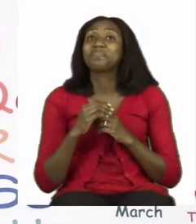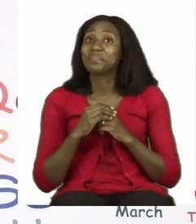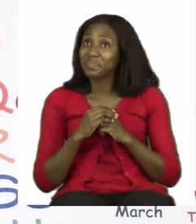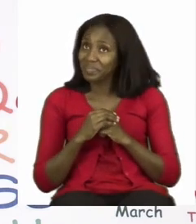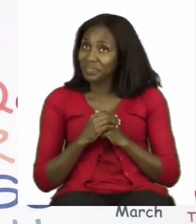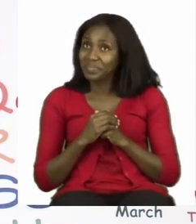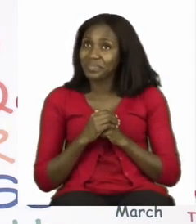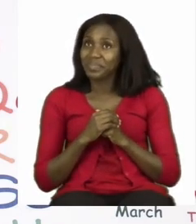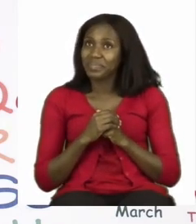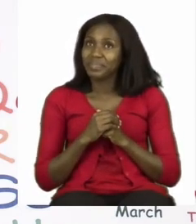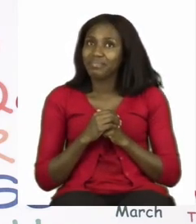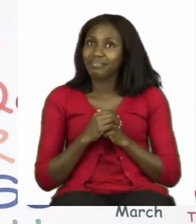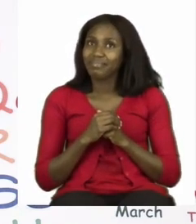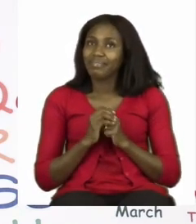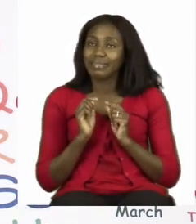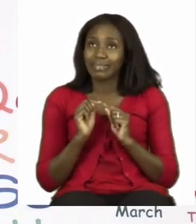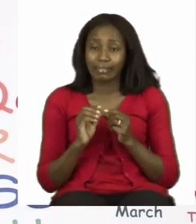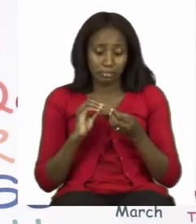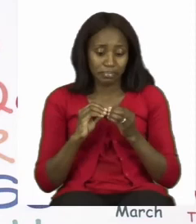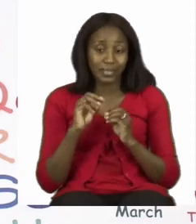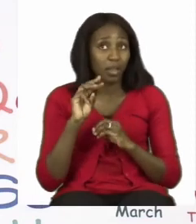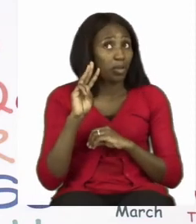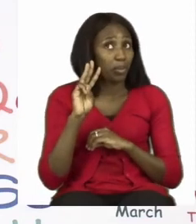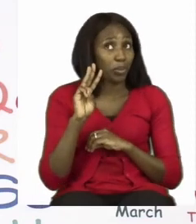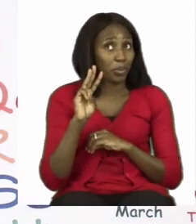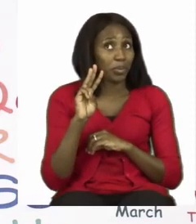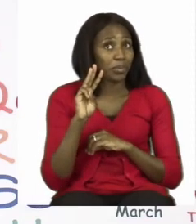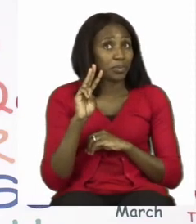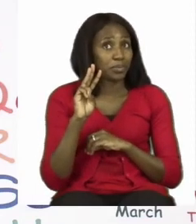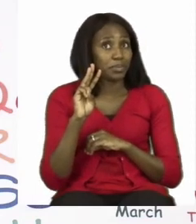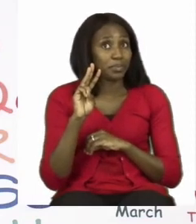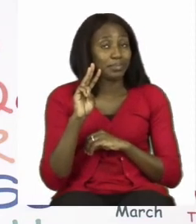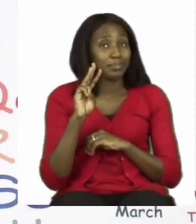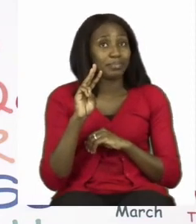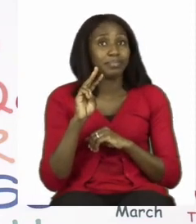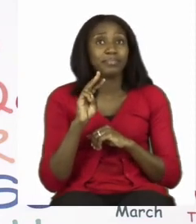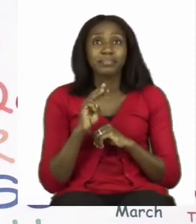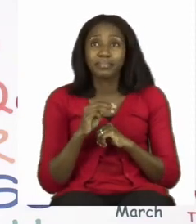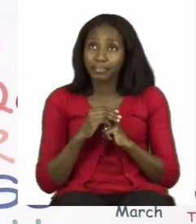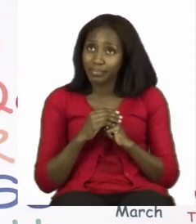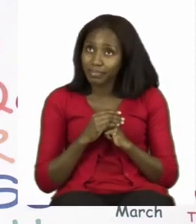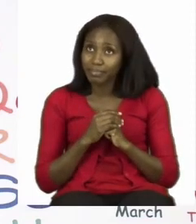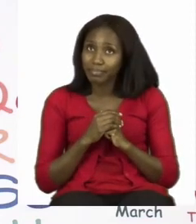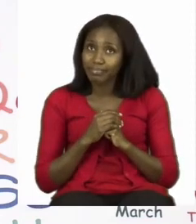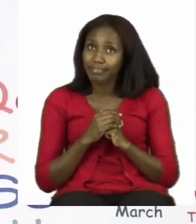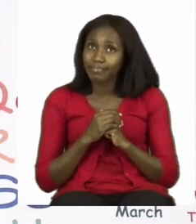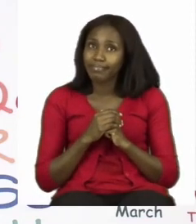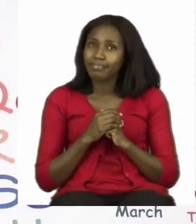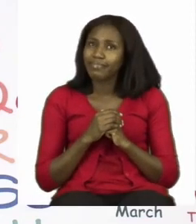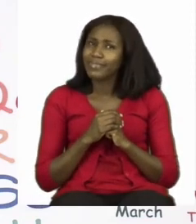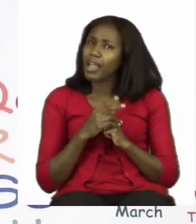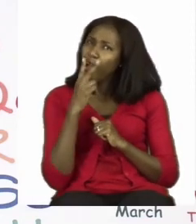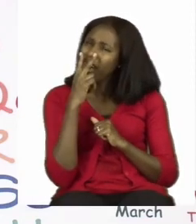Let's take a look at number three. Number three also has a curve, but not just one, two